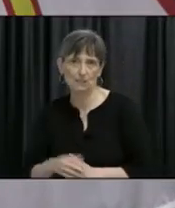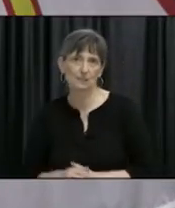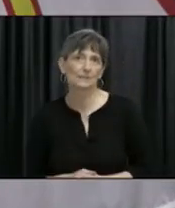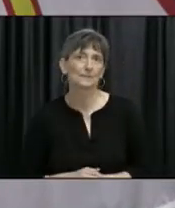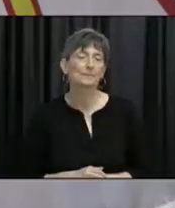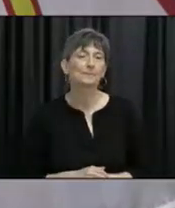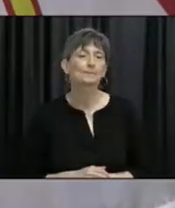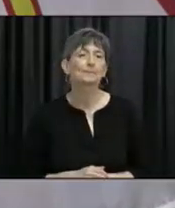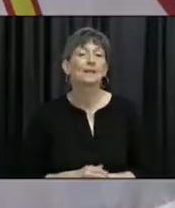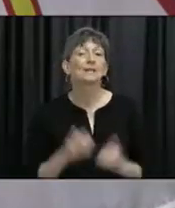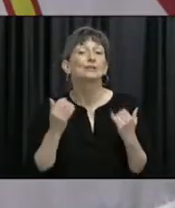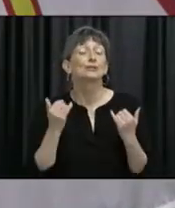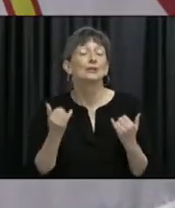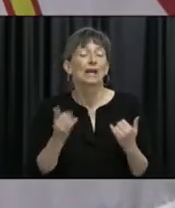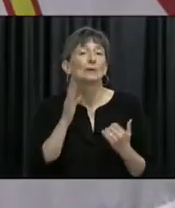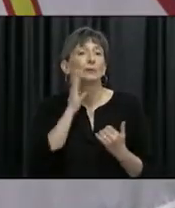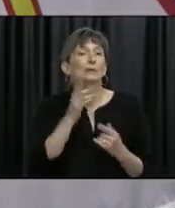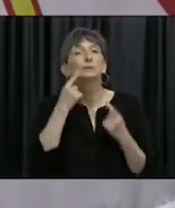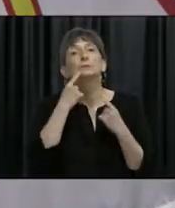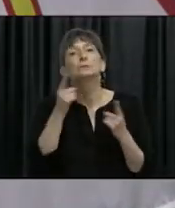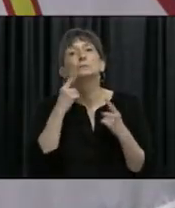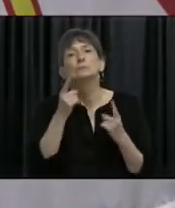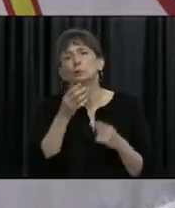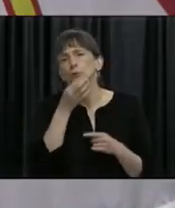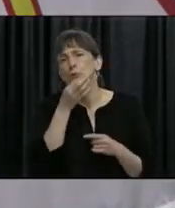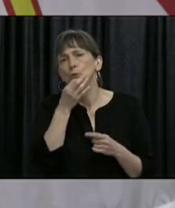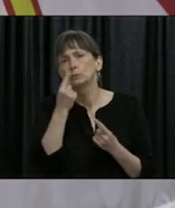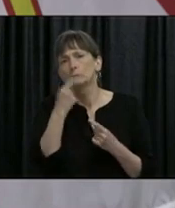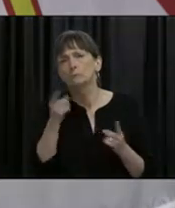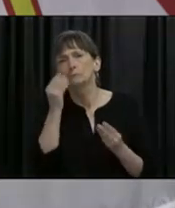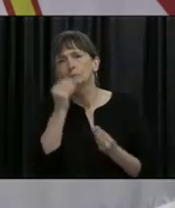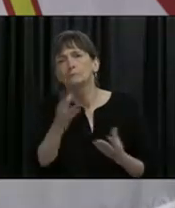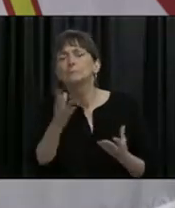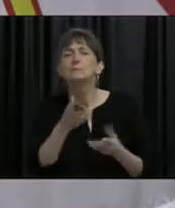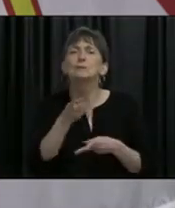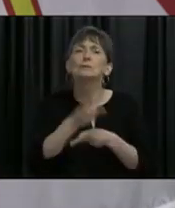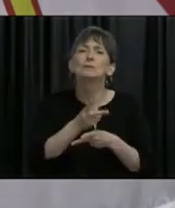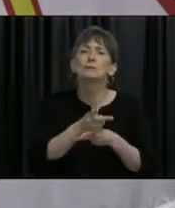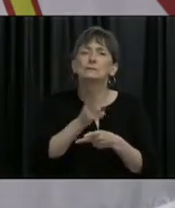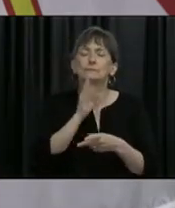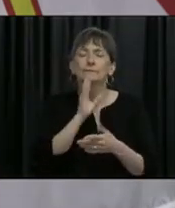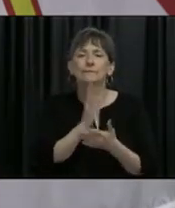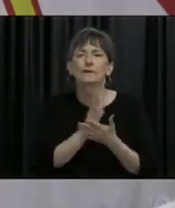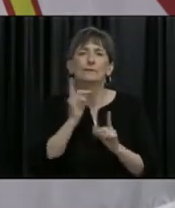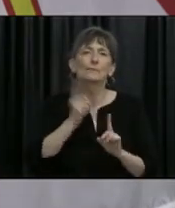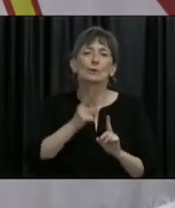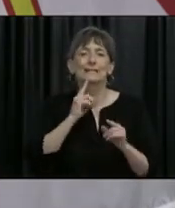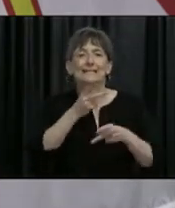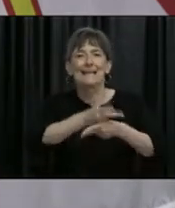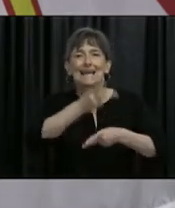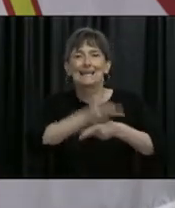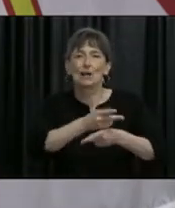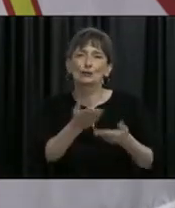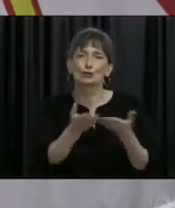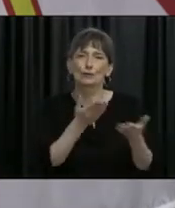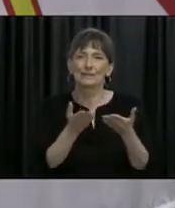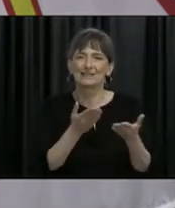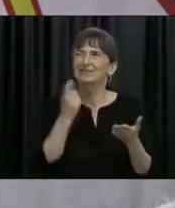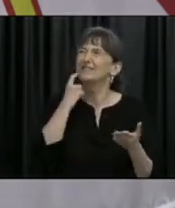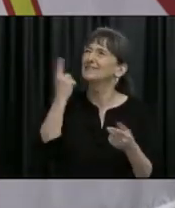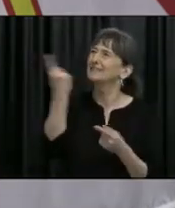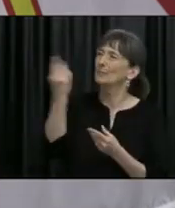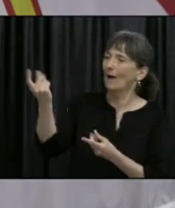Today there will be a news release that will be going out just shortly to provide an update on child care services. I know I was asked about this a couple days ago and